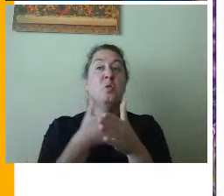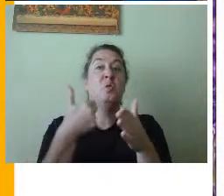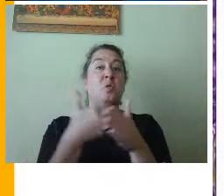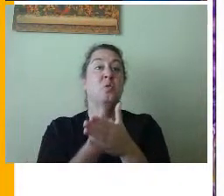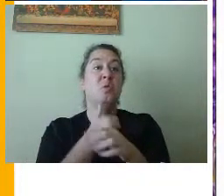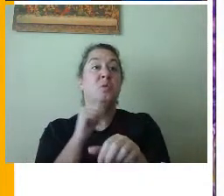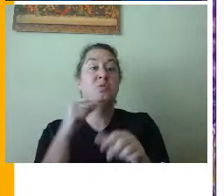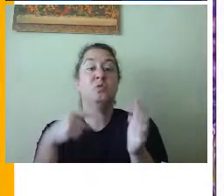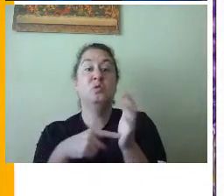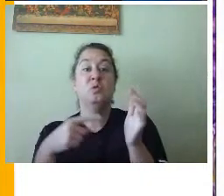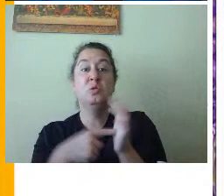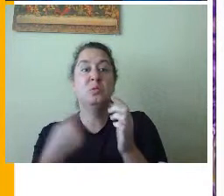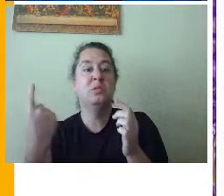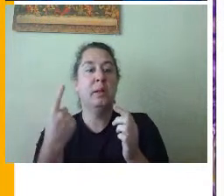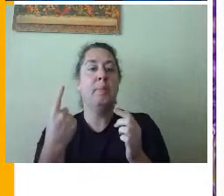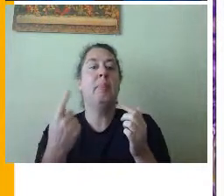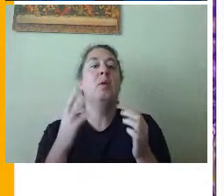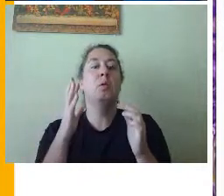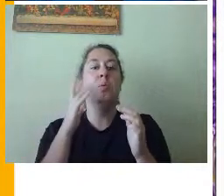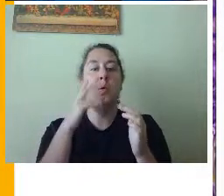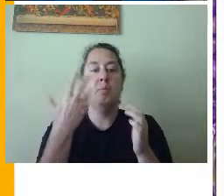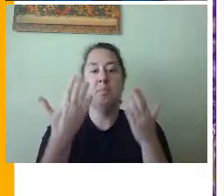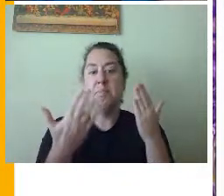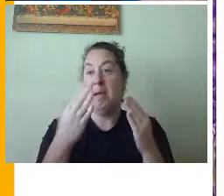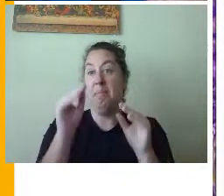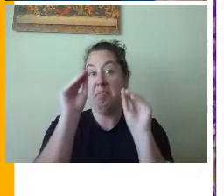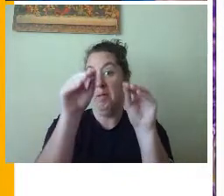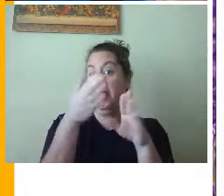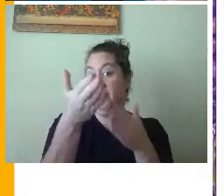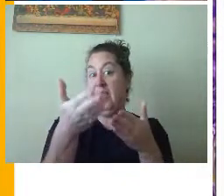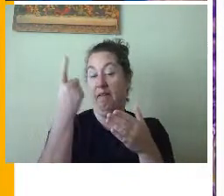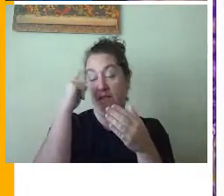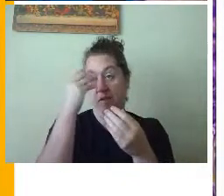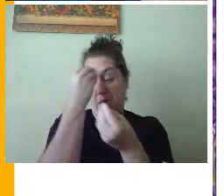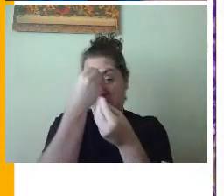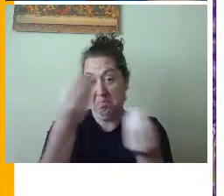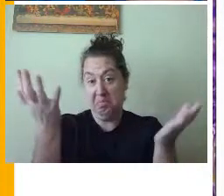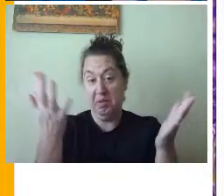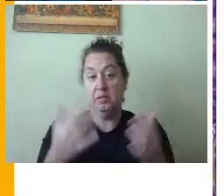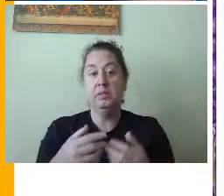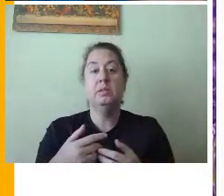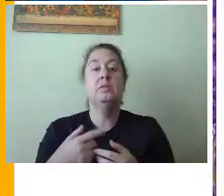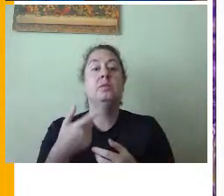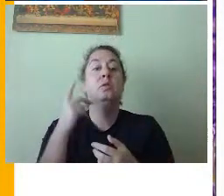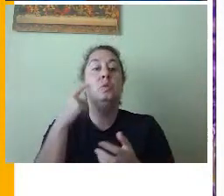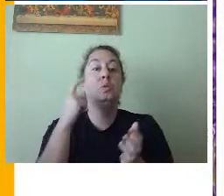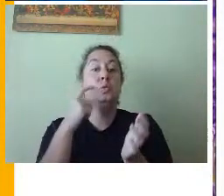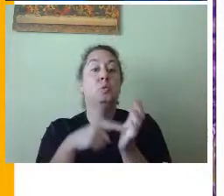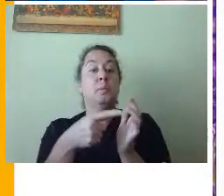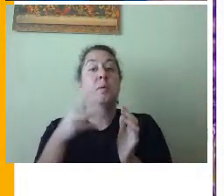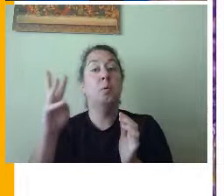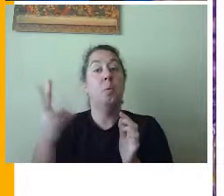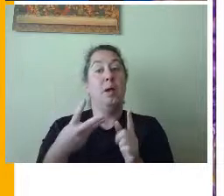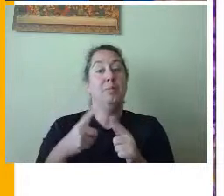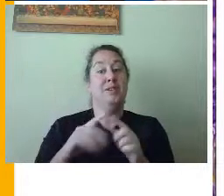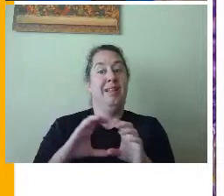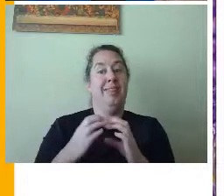So when a student gets there, they see everything they need to see. Here is a welcome to class announcement.